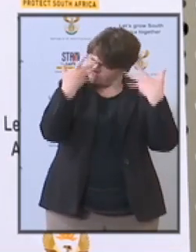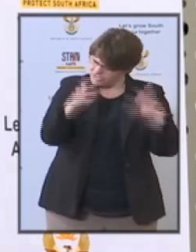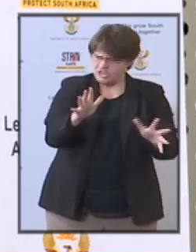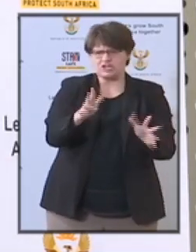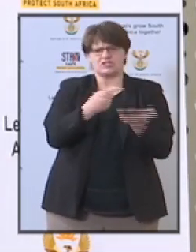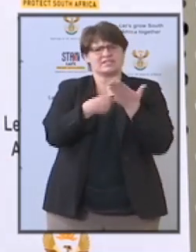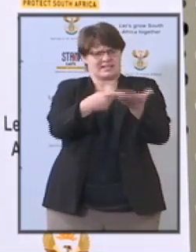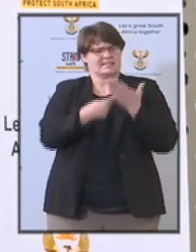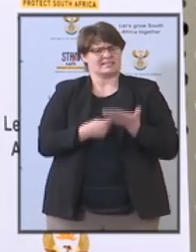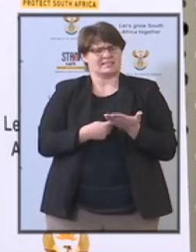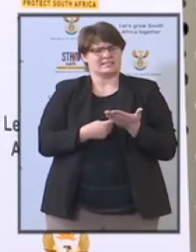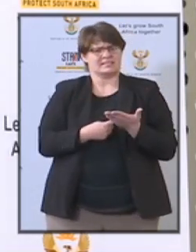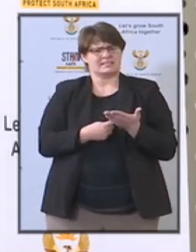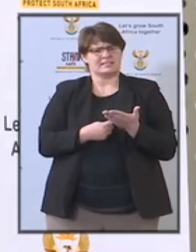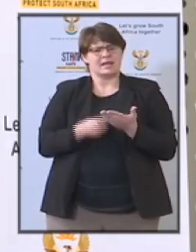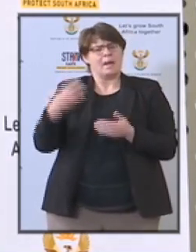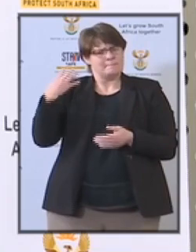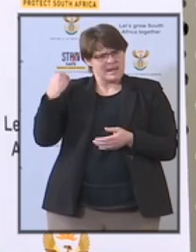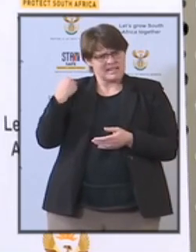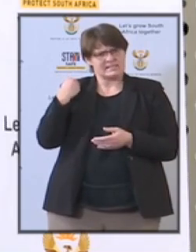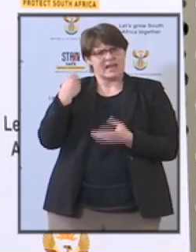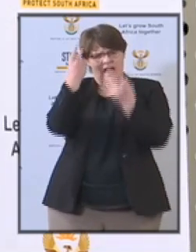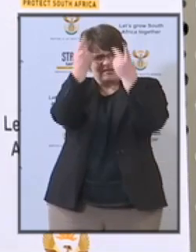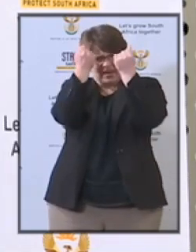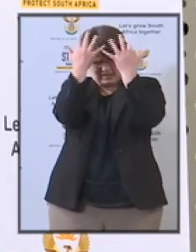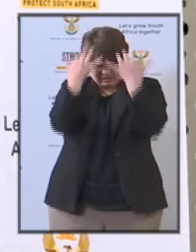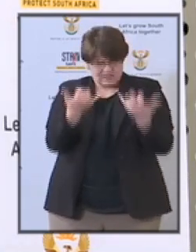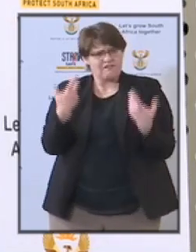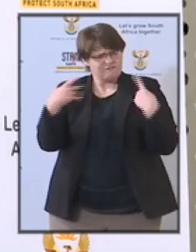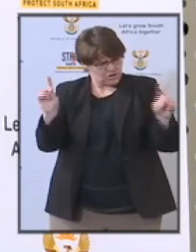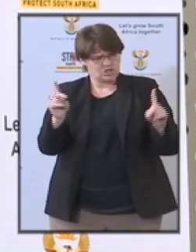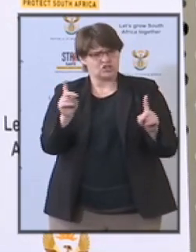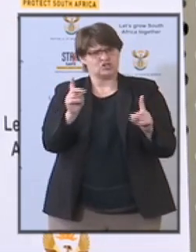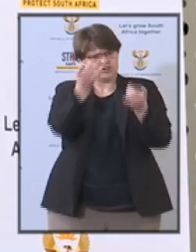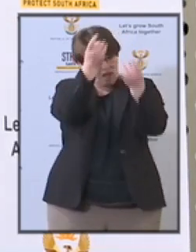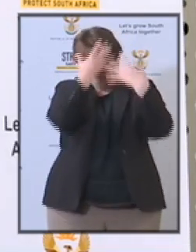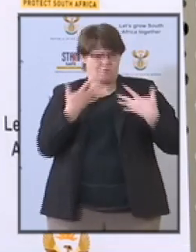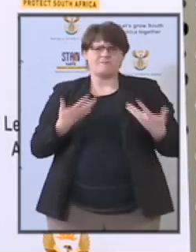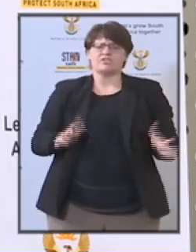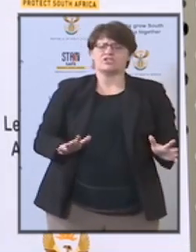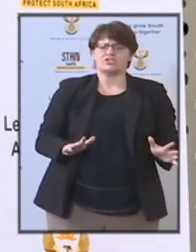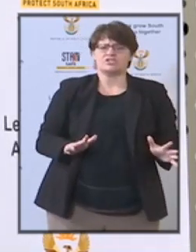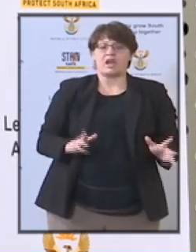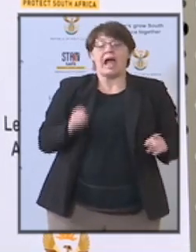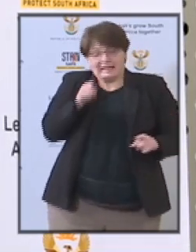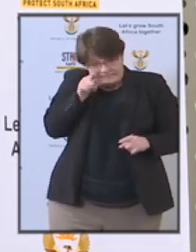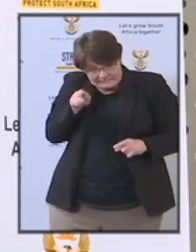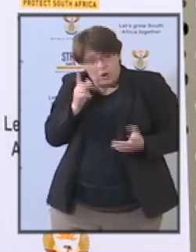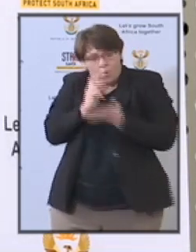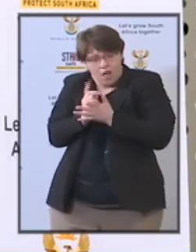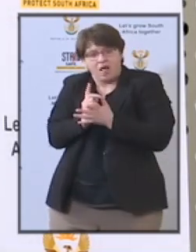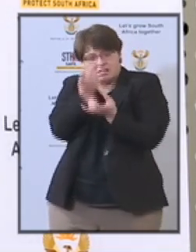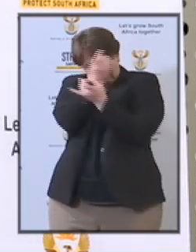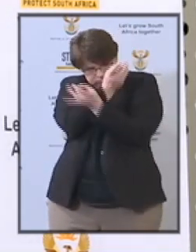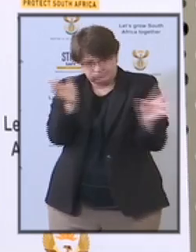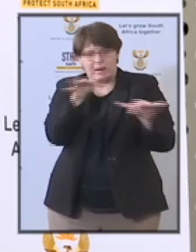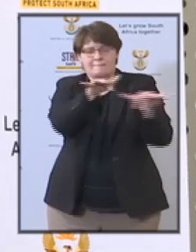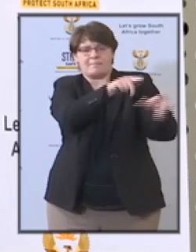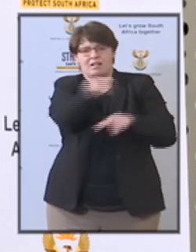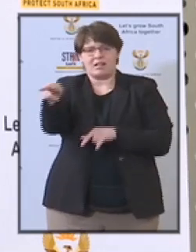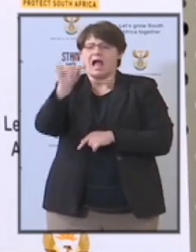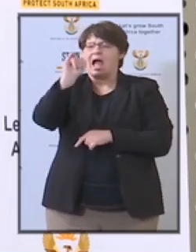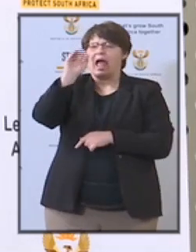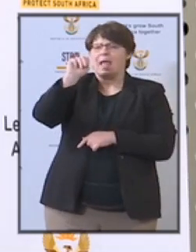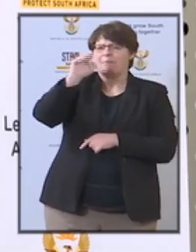and i think with due time he is going to brief the nation about the issues that he has discussed with the imf and the